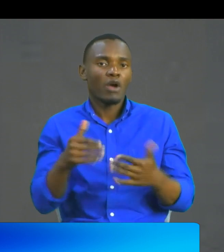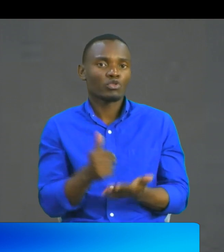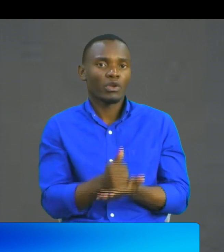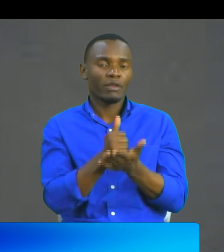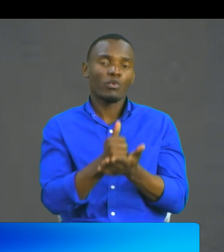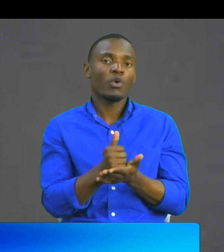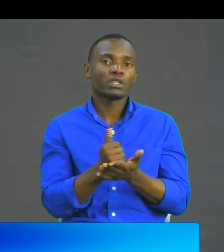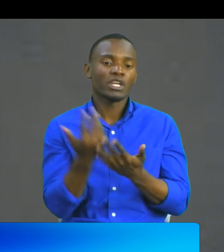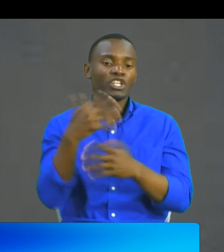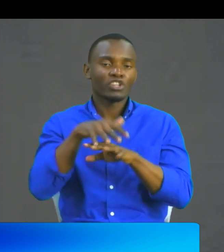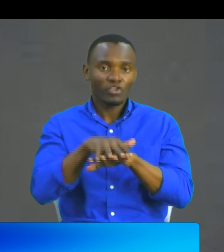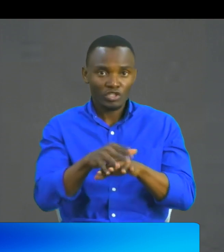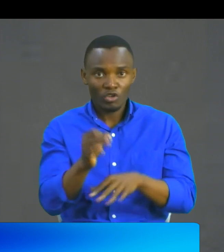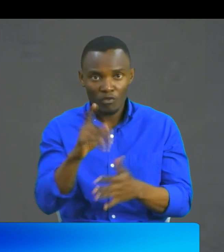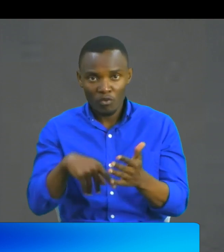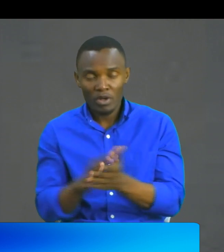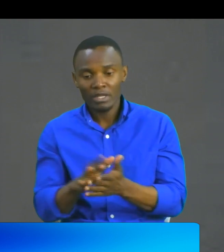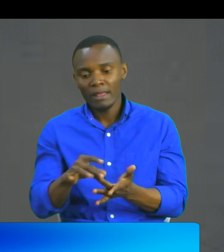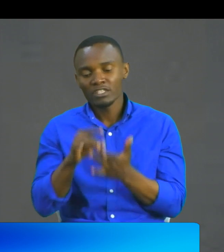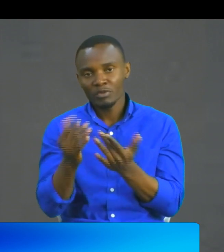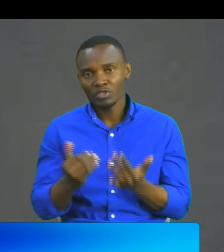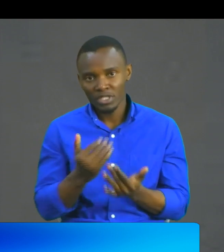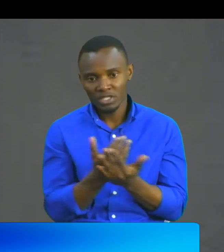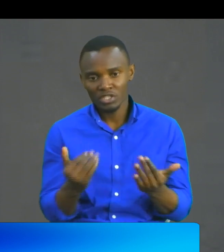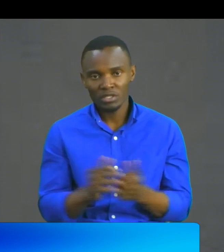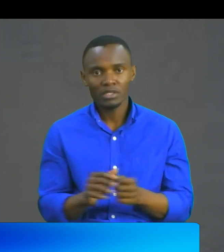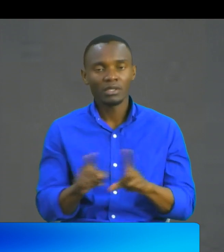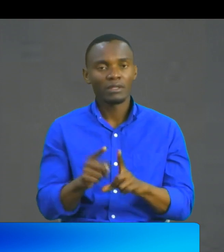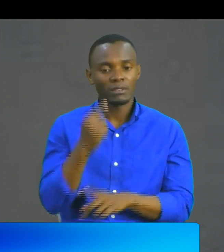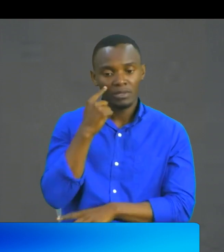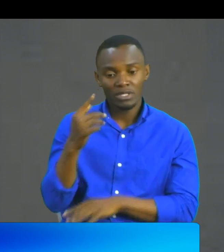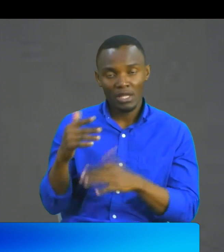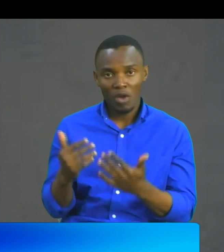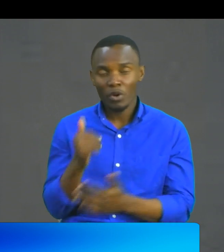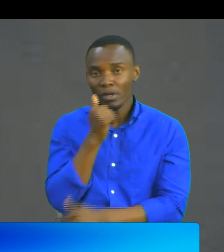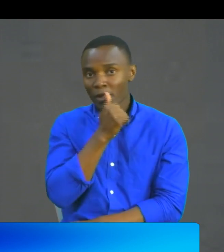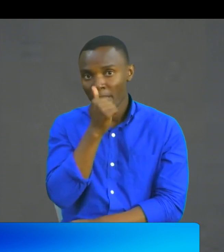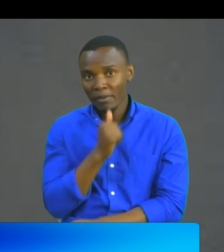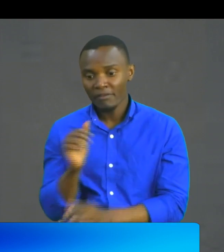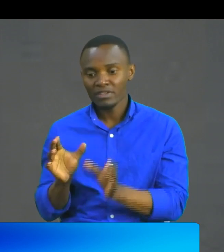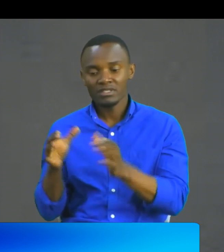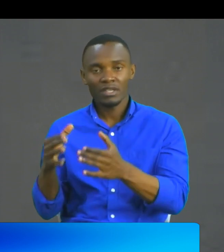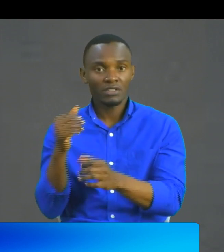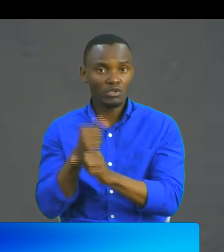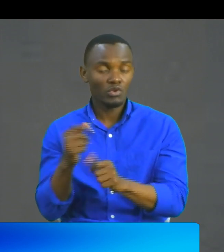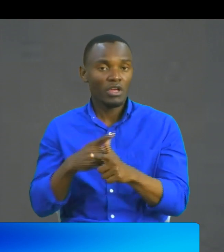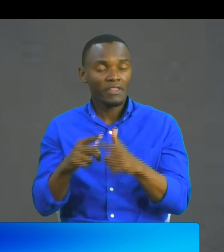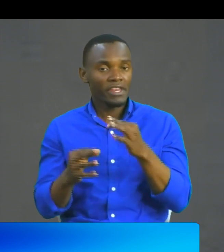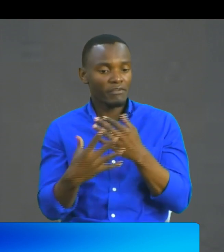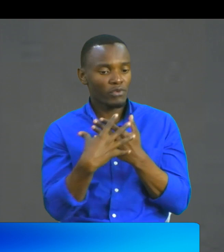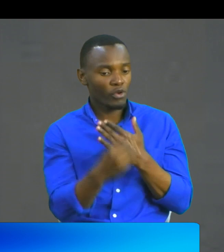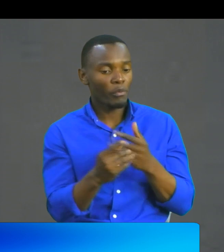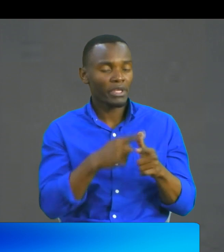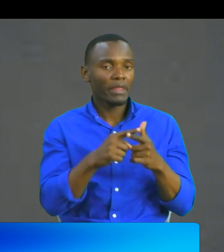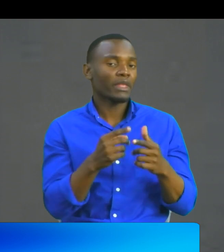special needs children and see how the setups have been done here in the private sector. And that way, if we adopt to be able to help